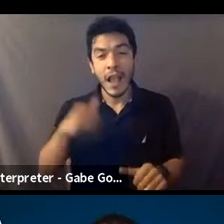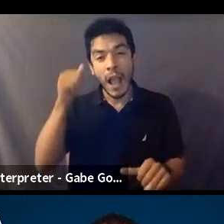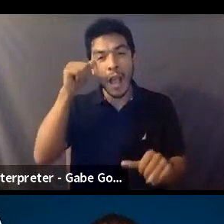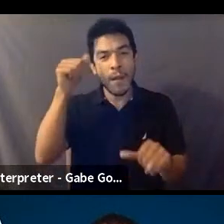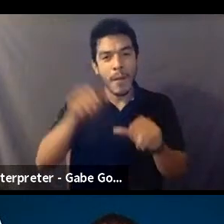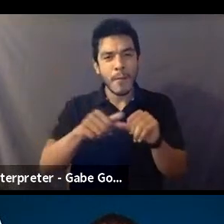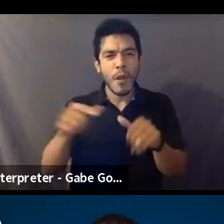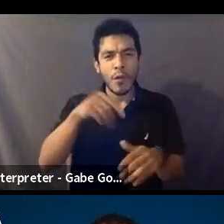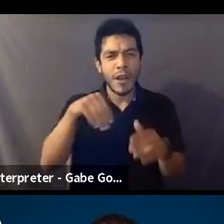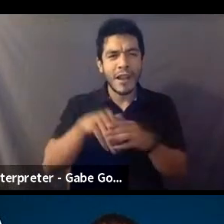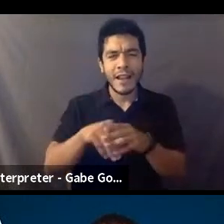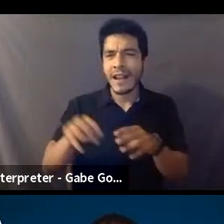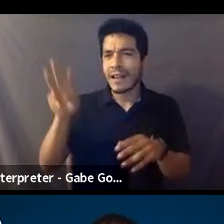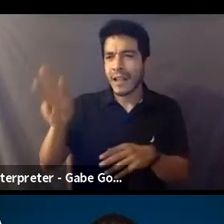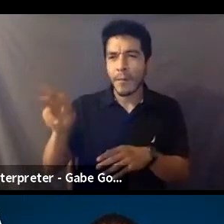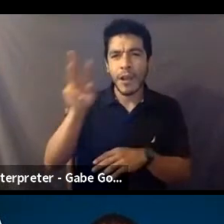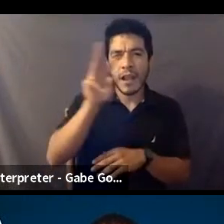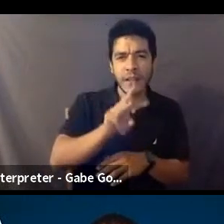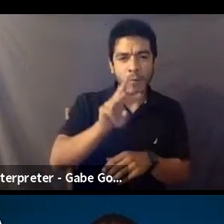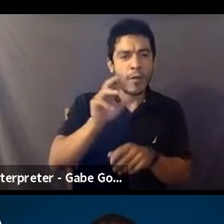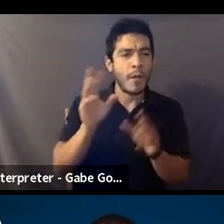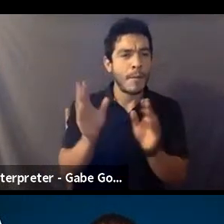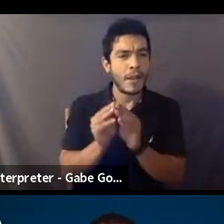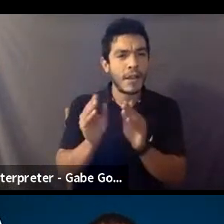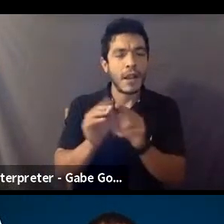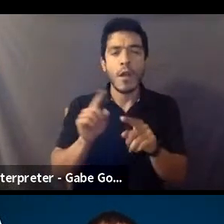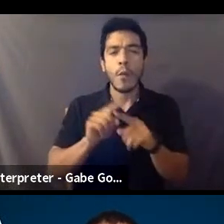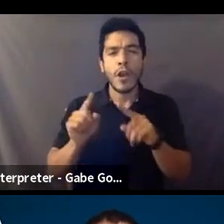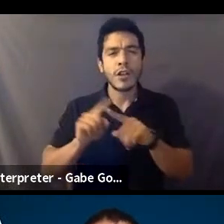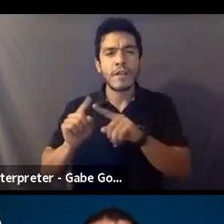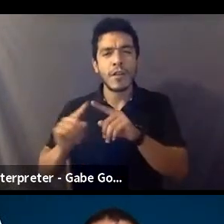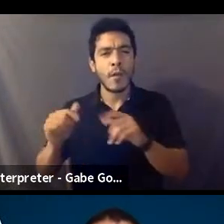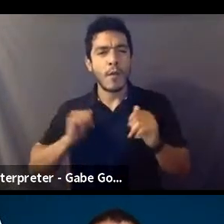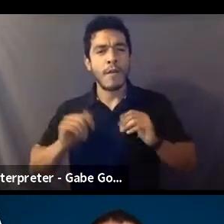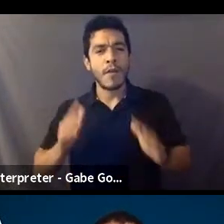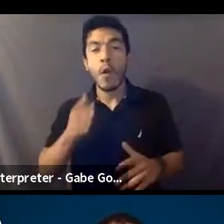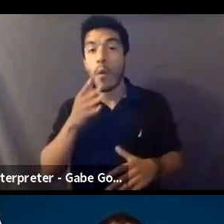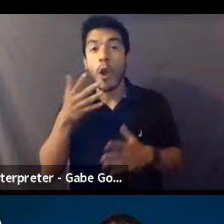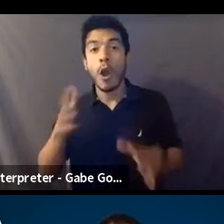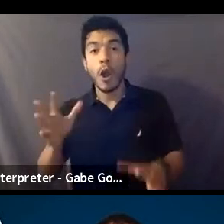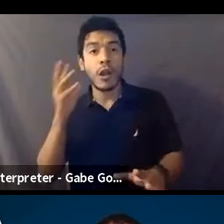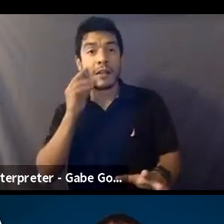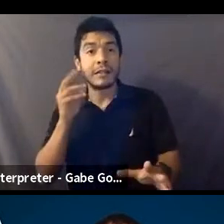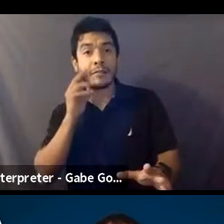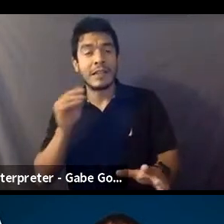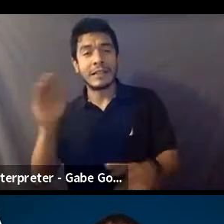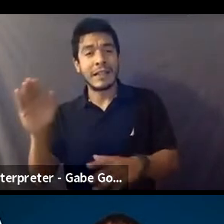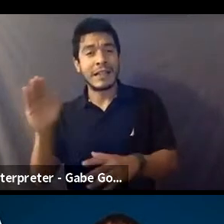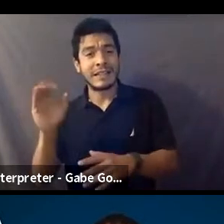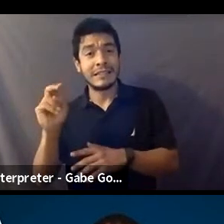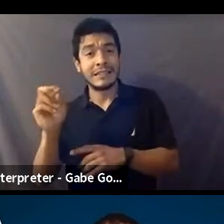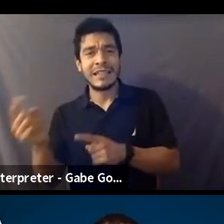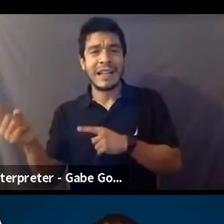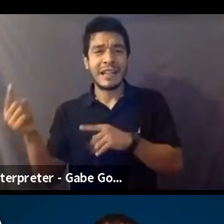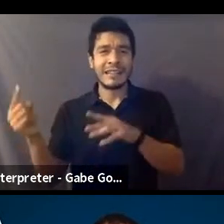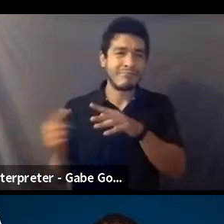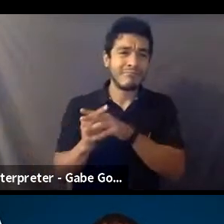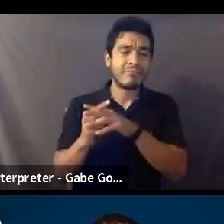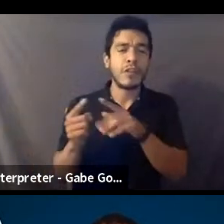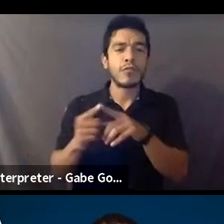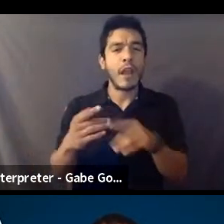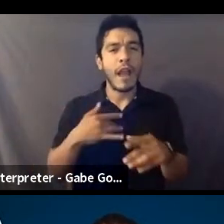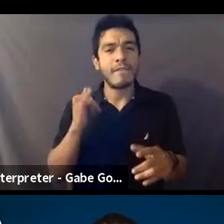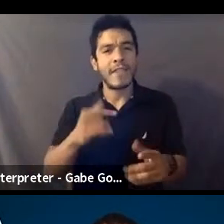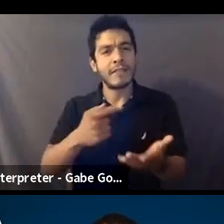or a wages and working conditions meeting where several performers who had done intimate scenes came to have that conversation in the room,